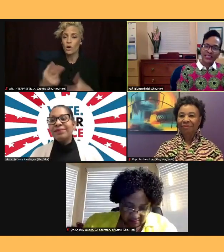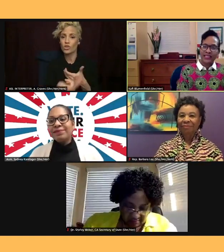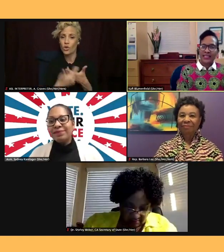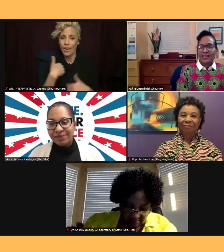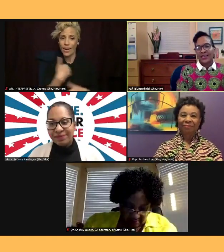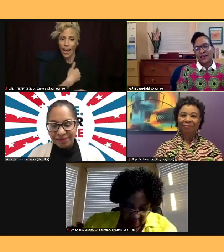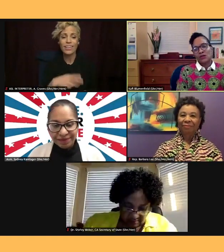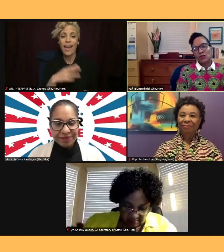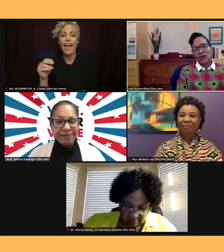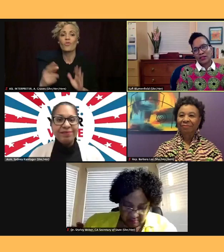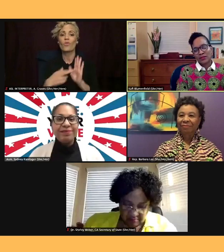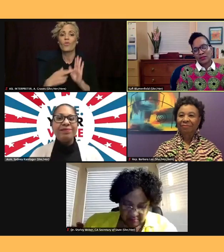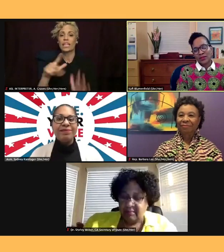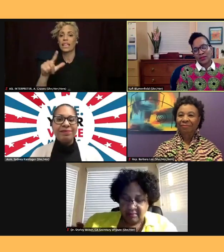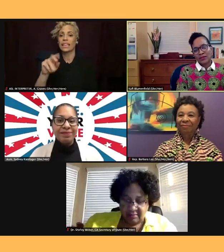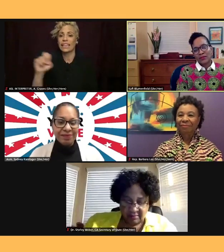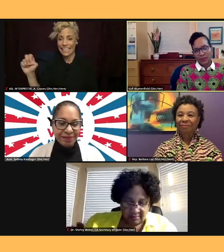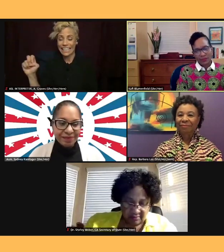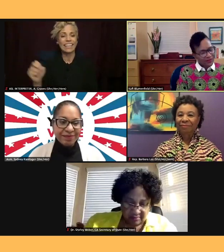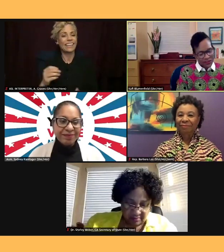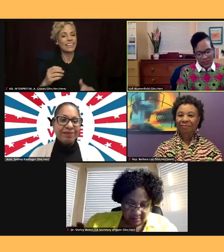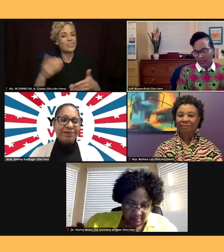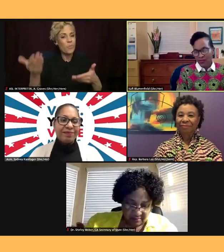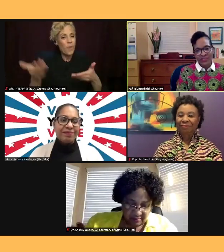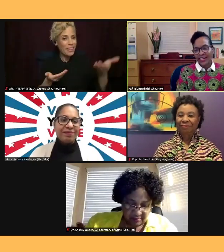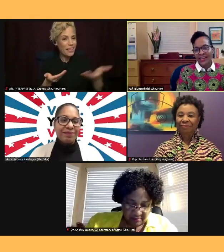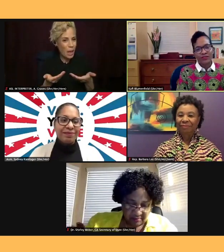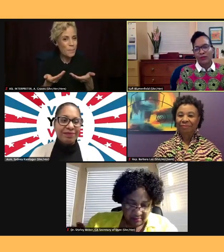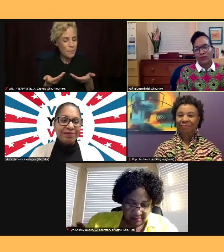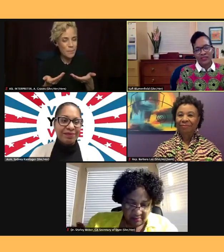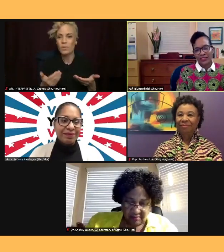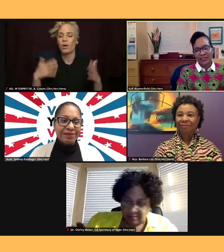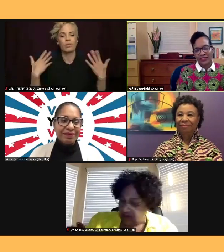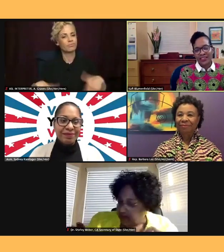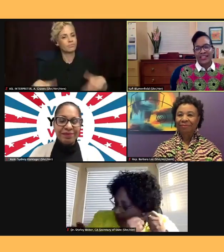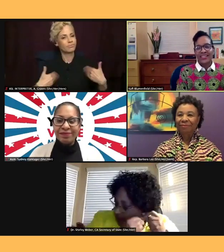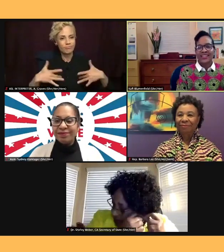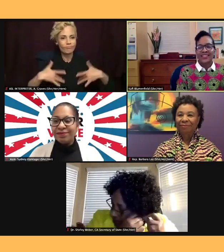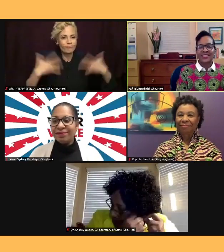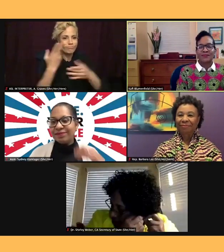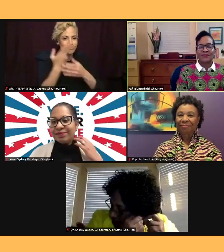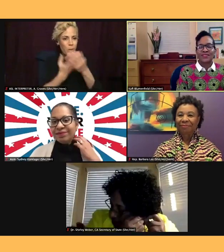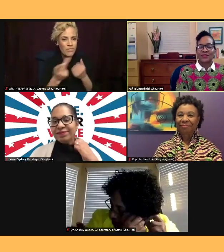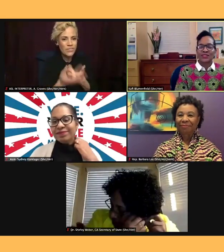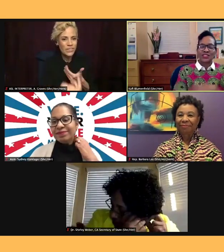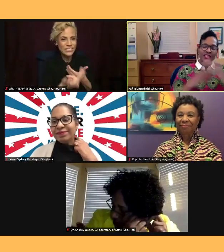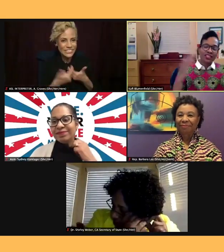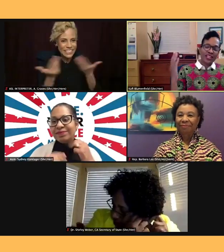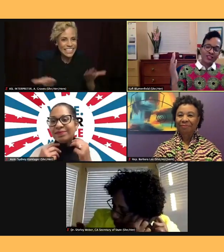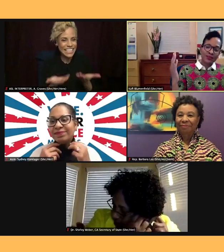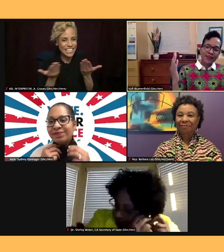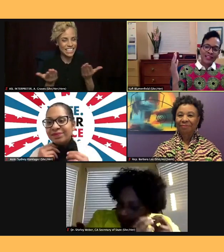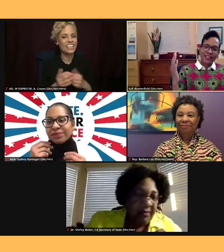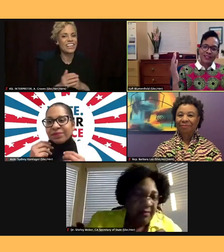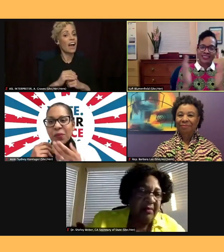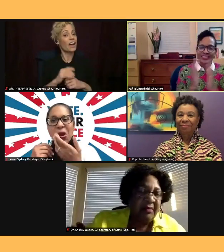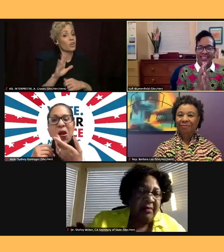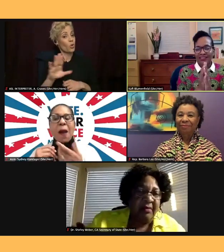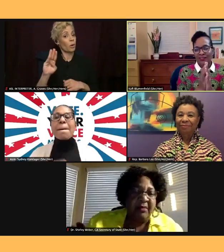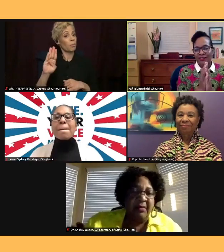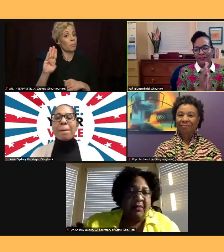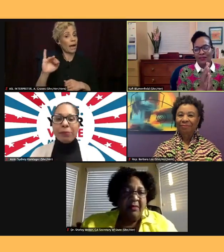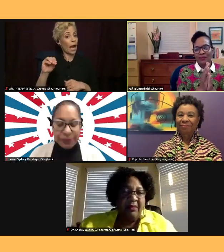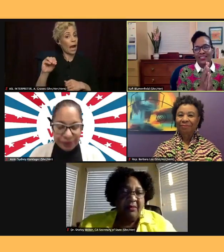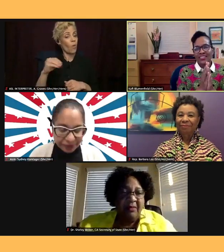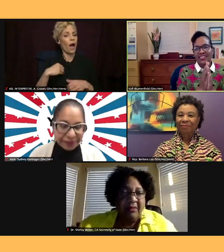Welcome. We're just thrilled to have you both here. I shared your bios at the very, very beginning,